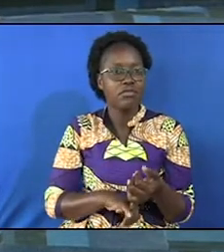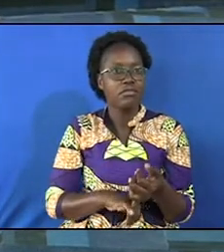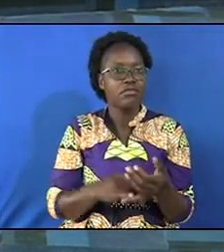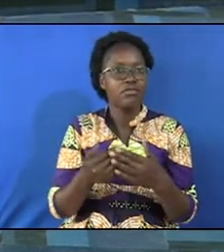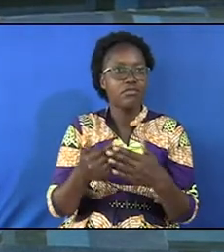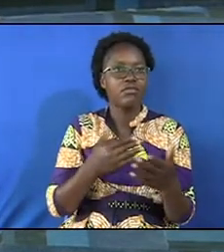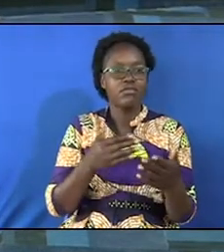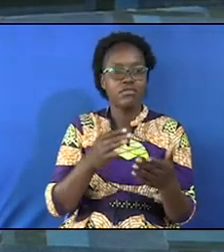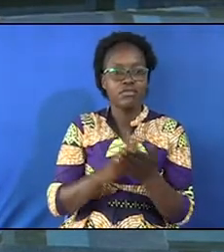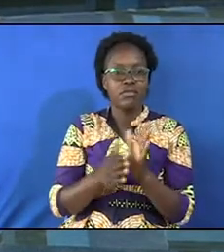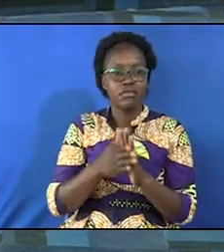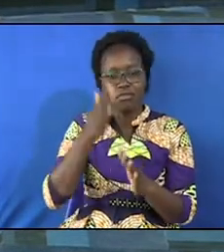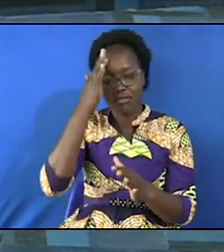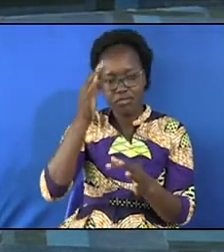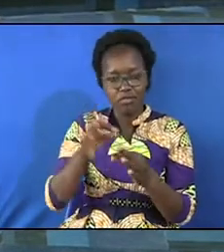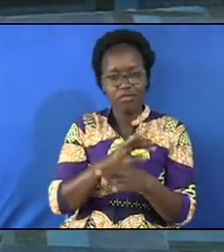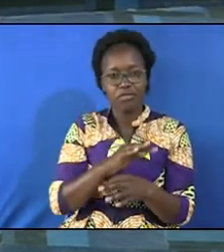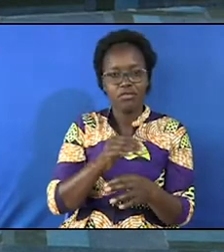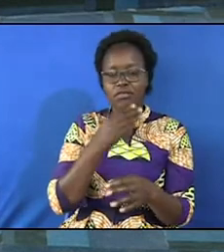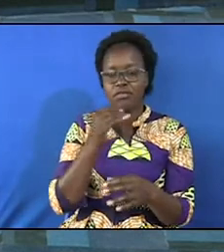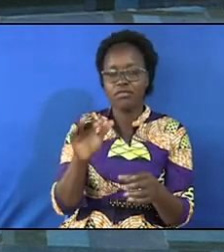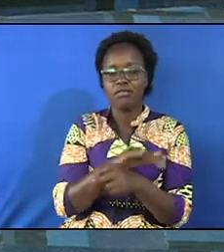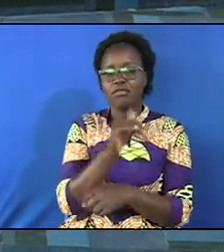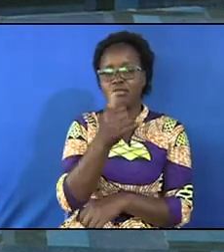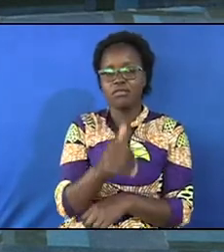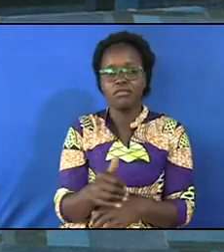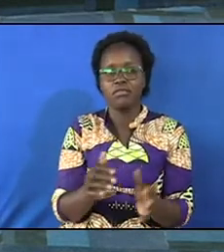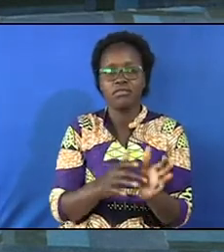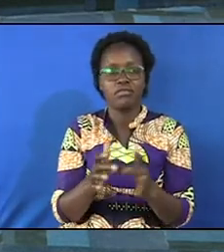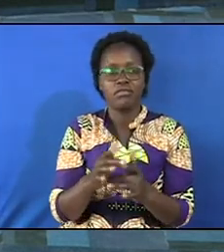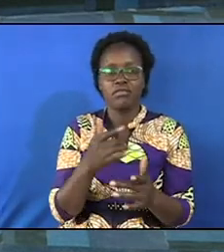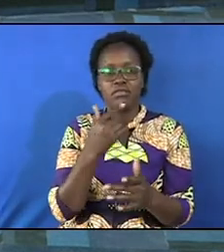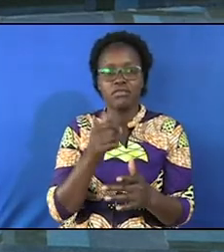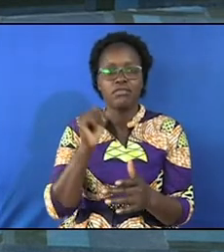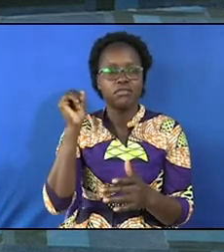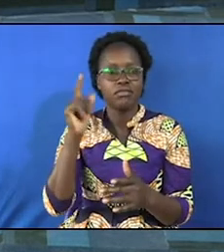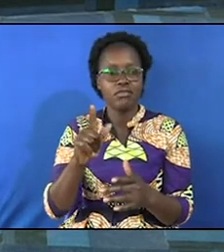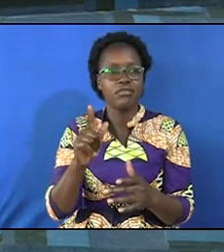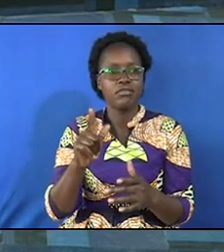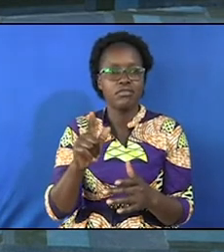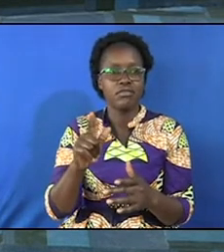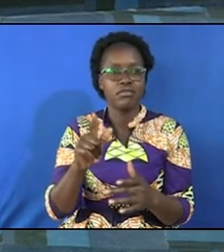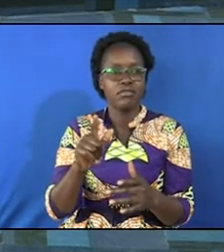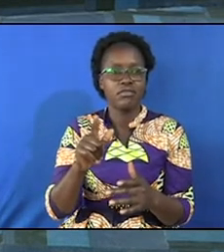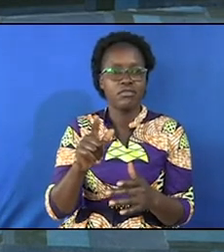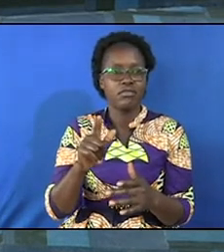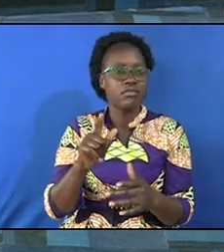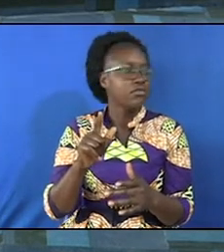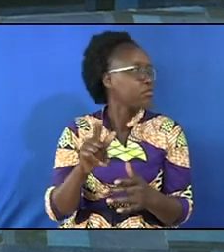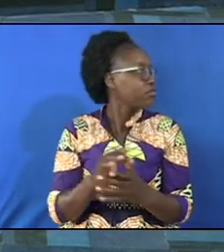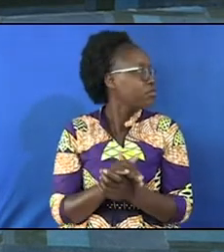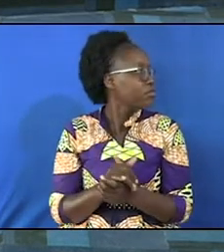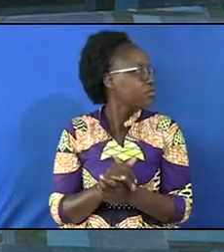before you become faithful you are not a man yet and the bible says you shall win no one